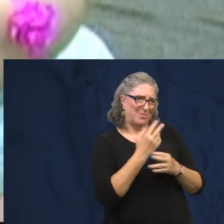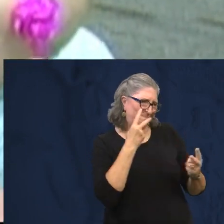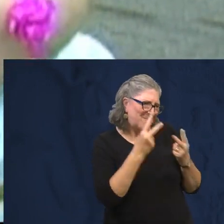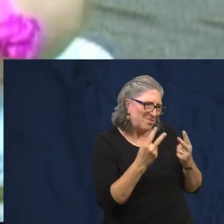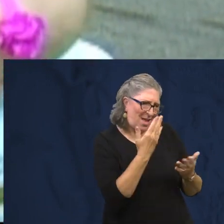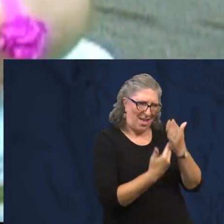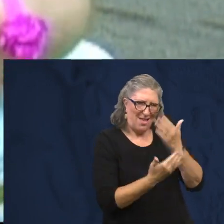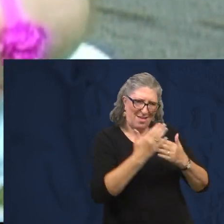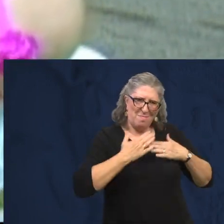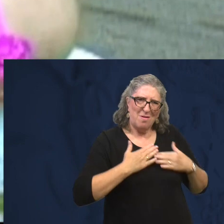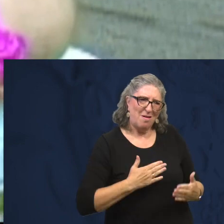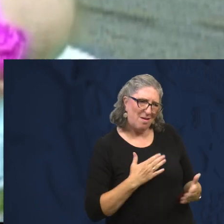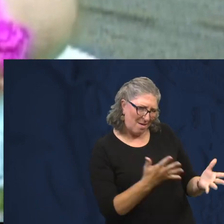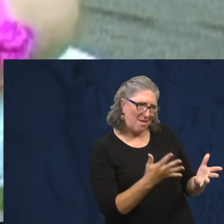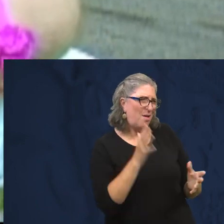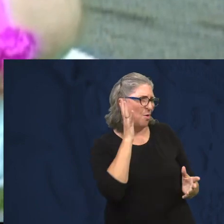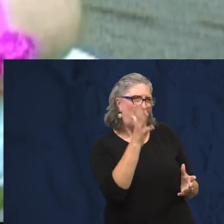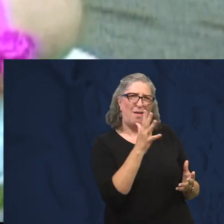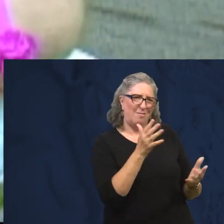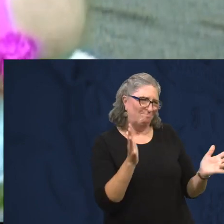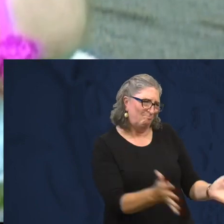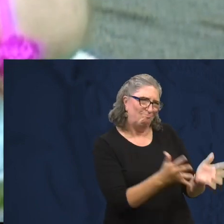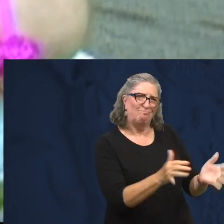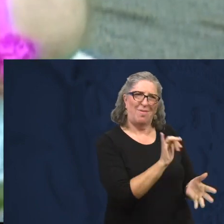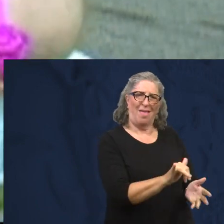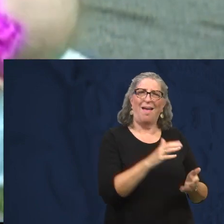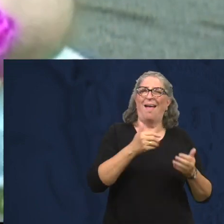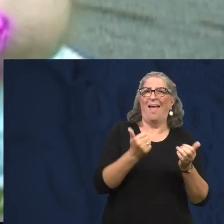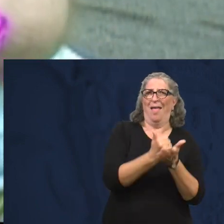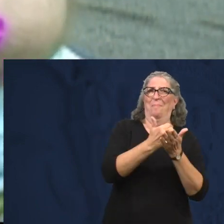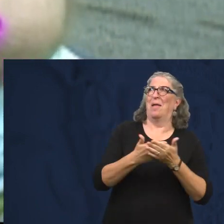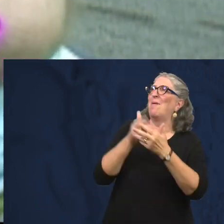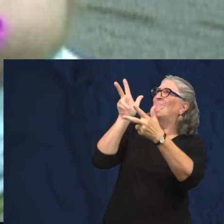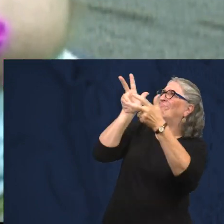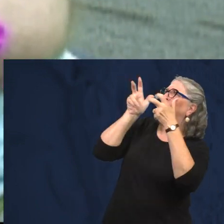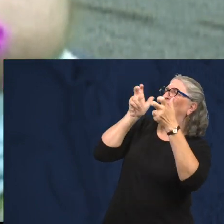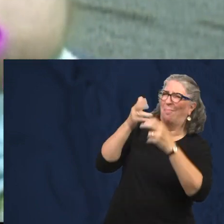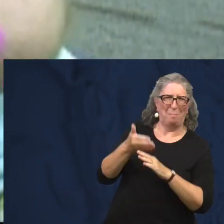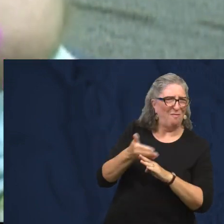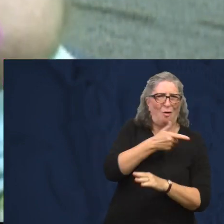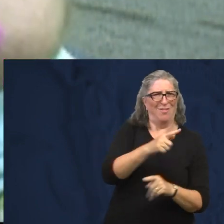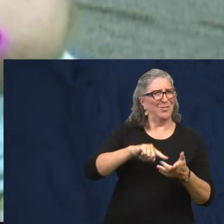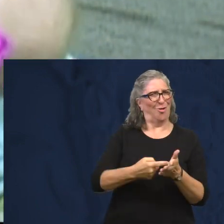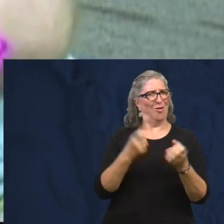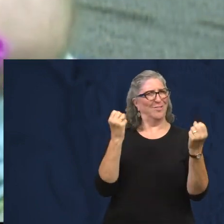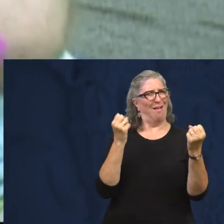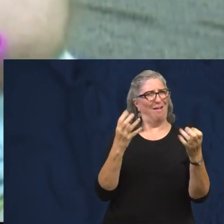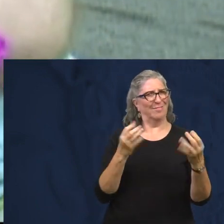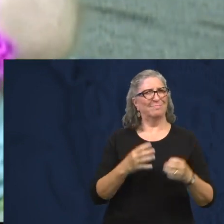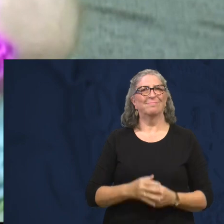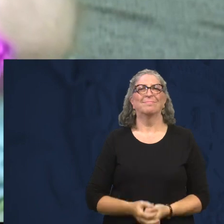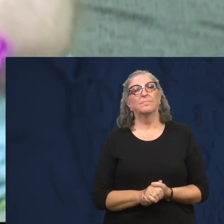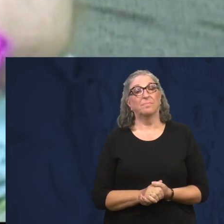child a host of visual and bodily cues, even before the child has started signing.